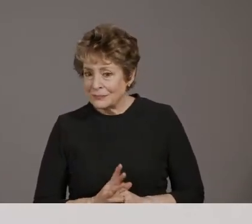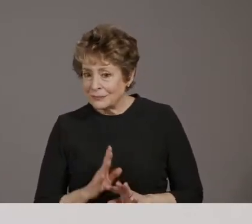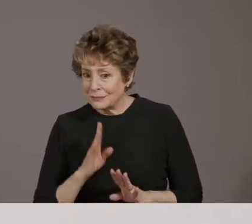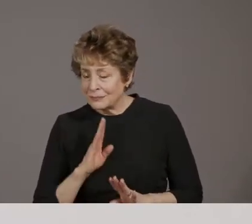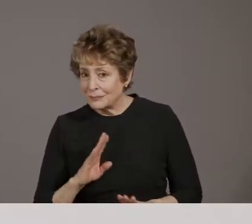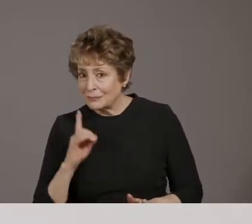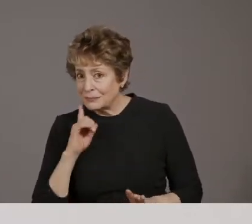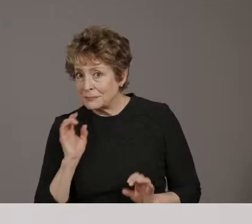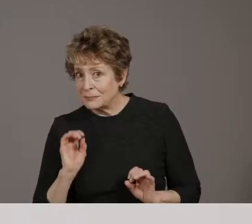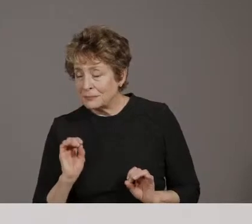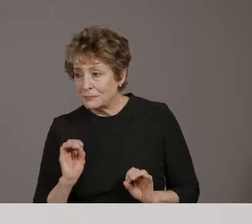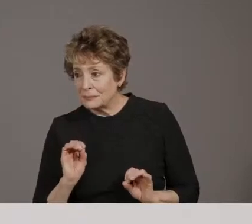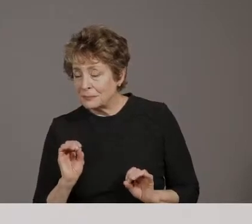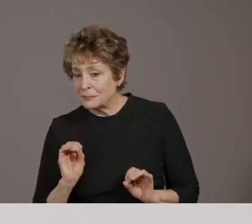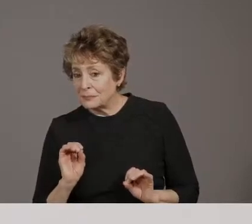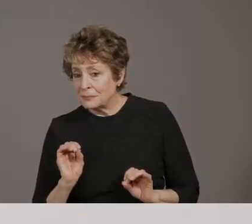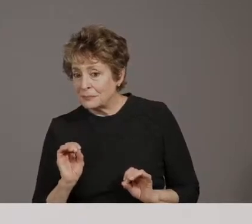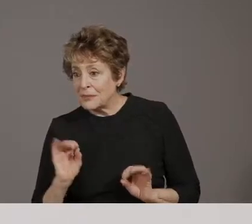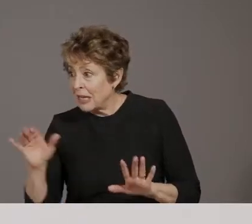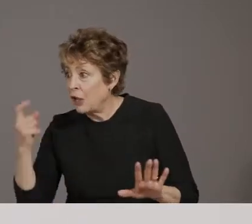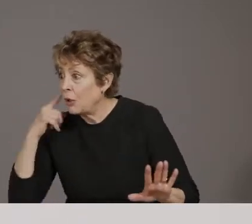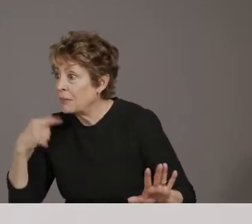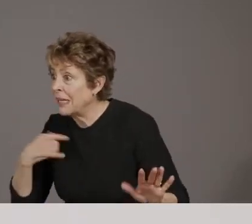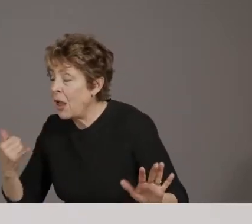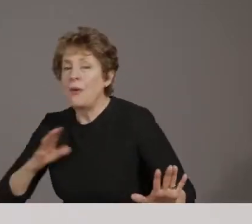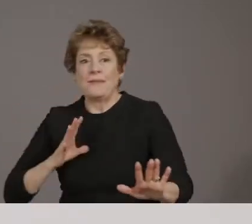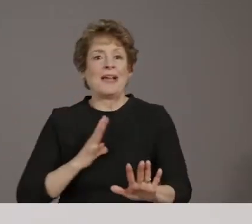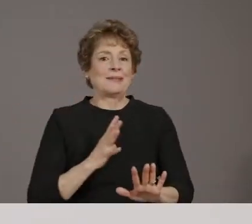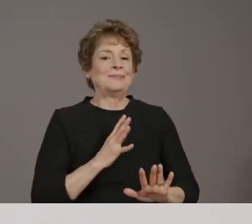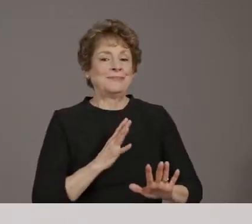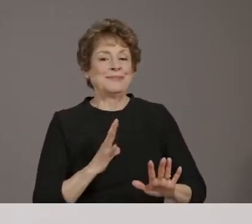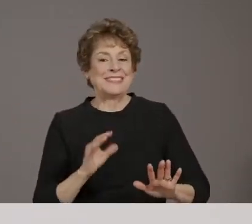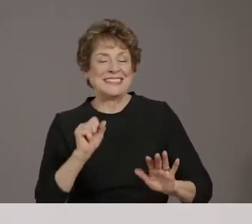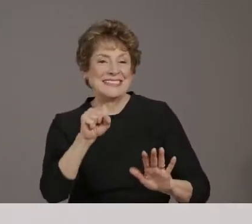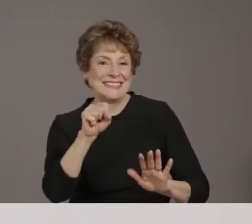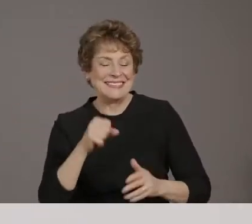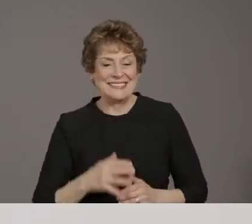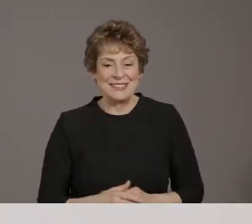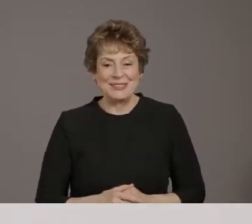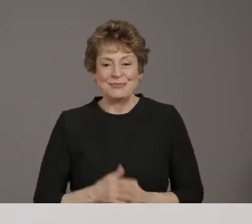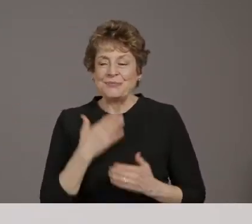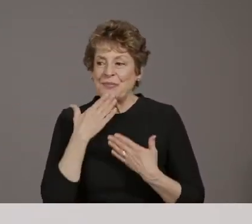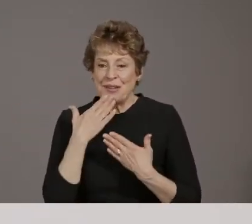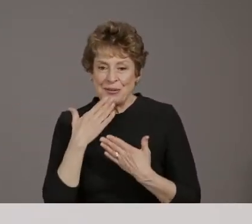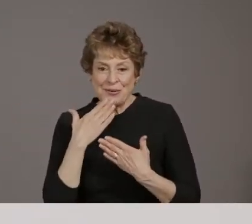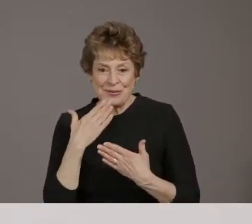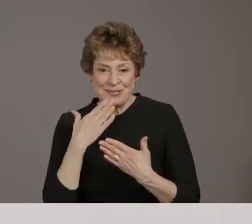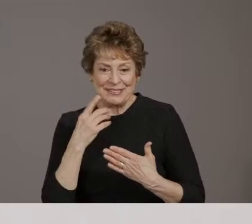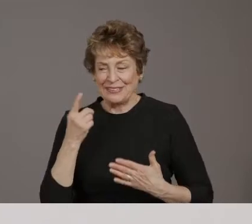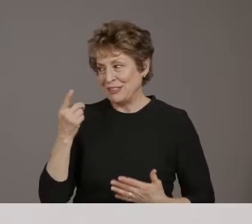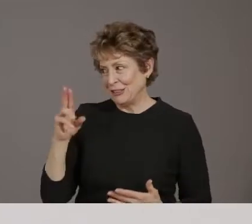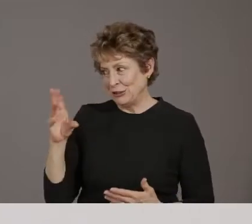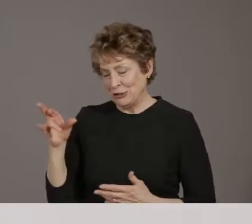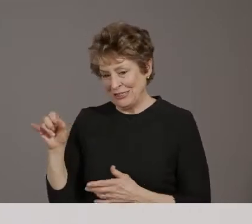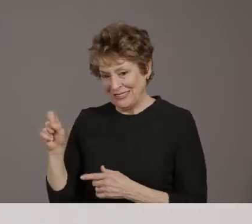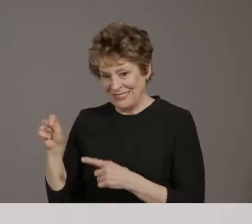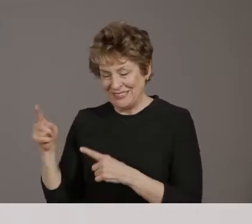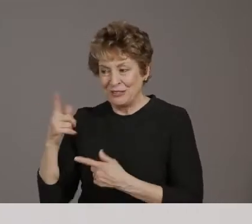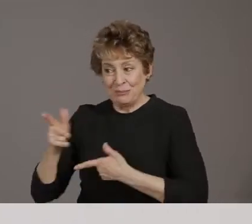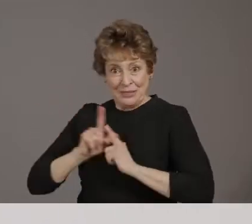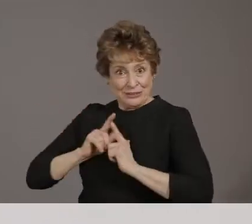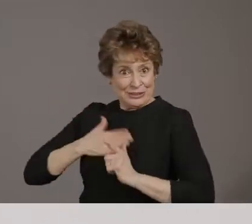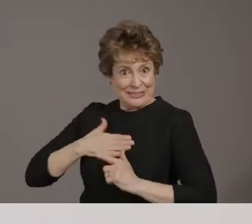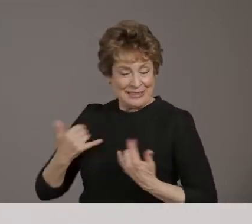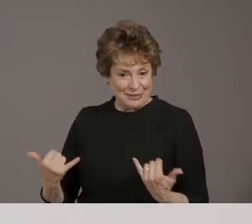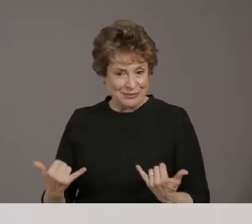Hang on, Bud. Can you hear me now? Yes, I can. All right. Thank you, Dr. Goose. Thank you very much for taking my questions and thank you very